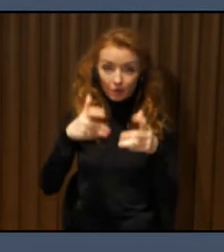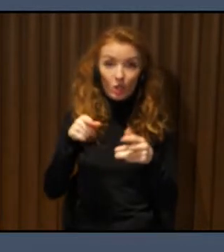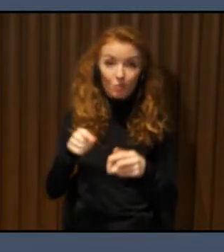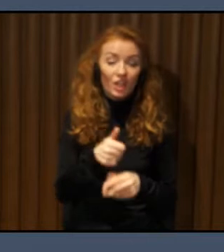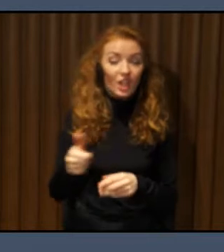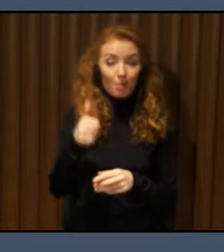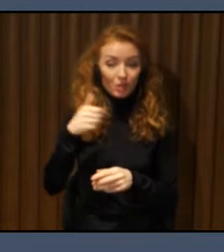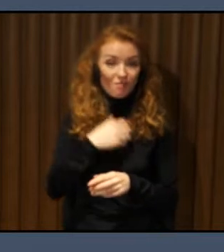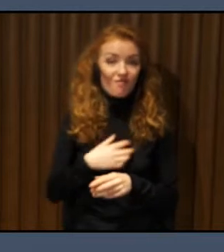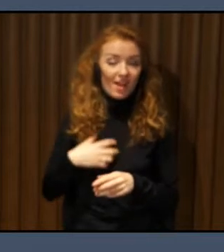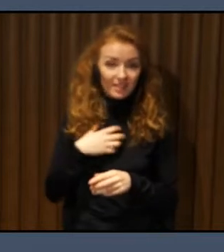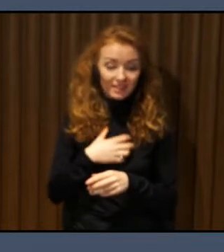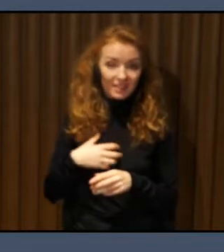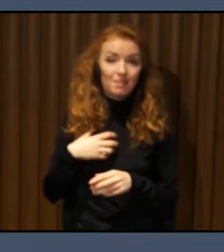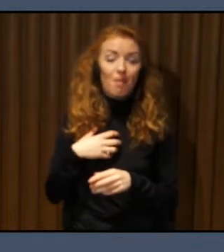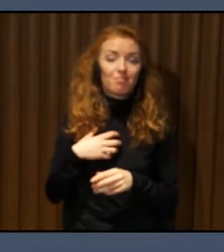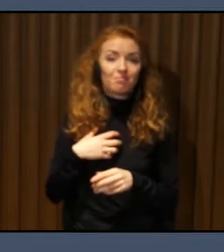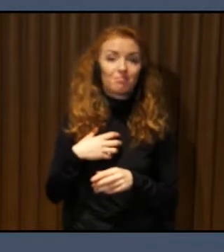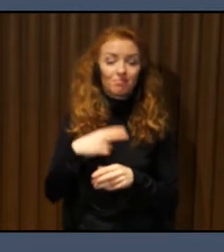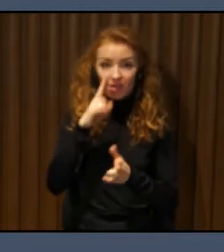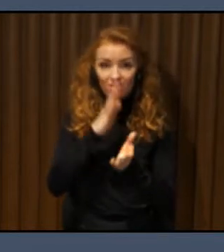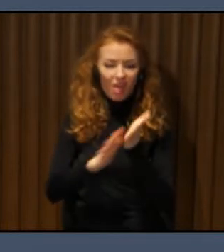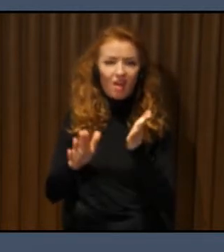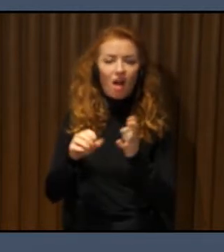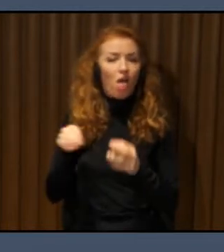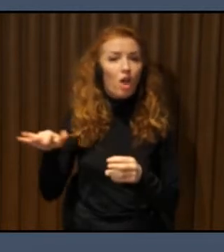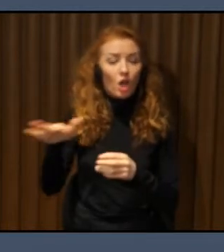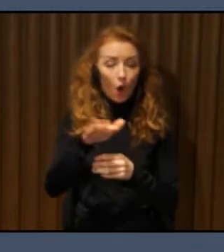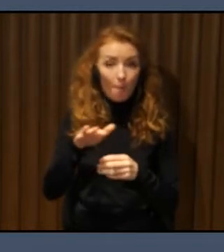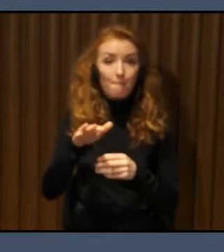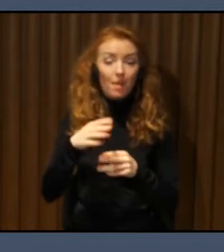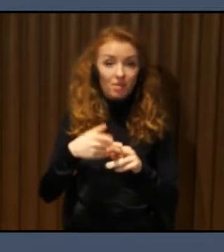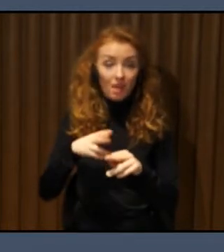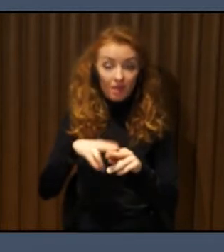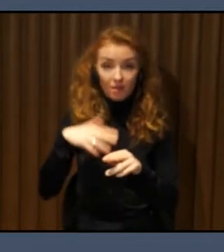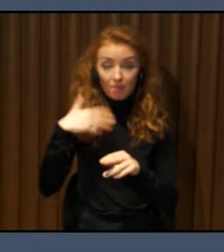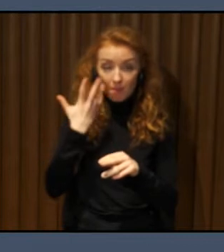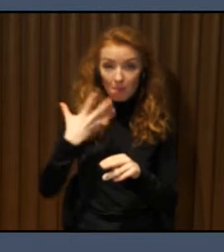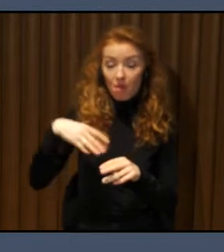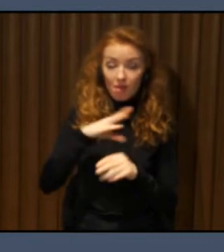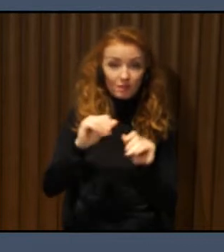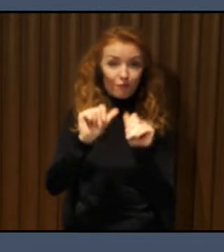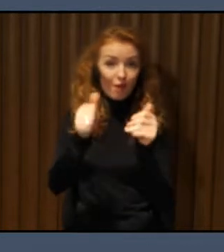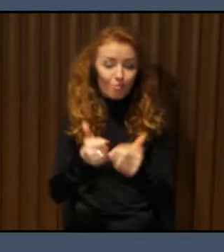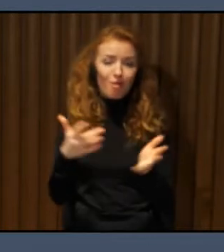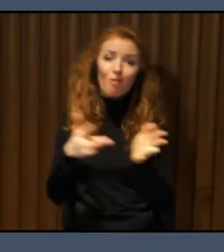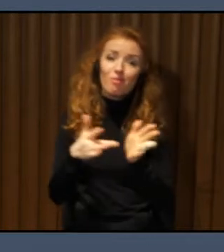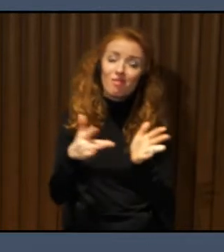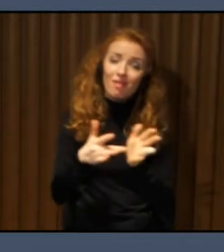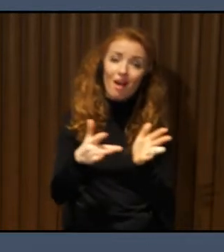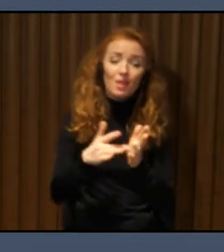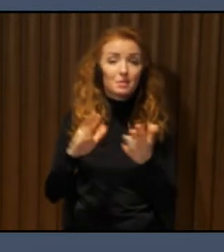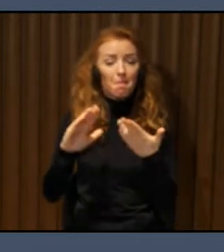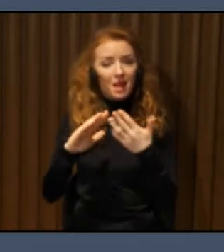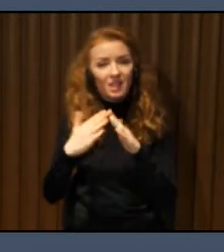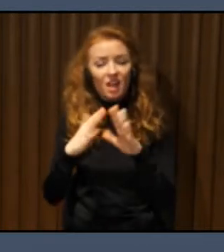wheelchair people. And I think we would build those cities, those continents completely different, differently if we